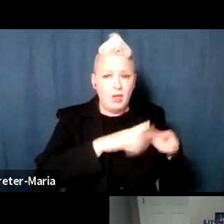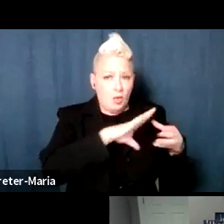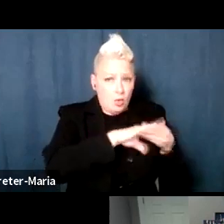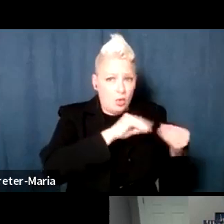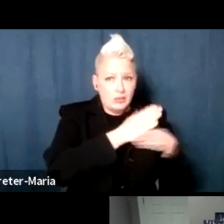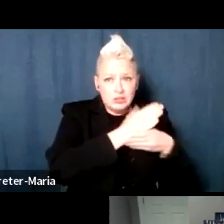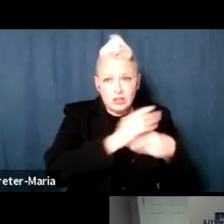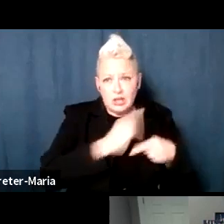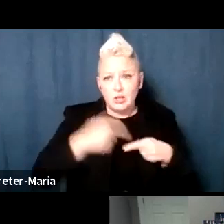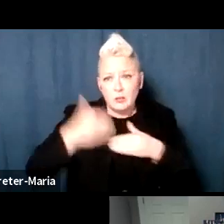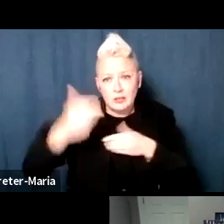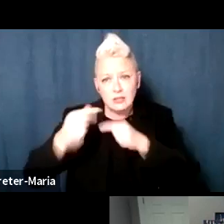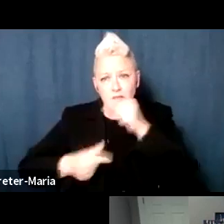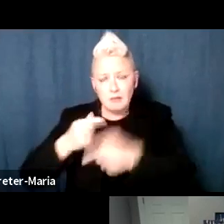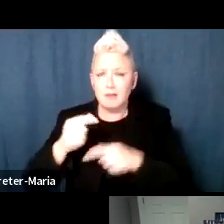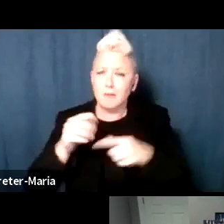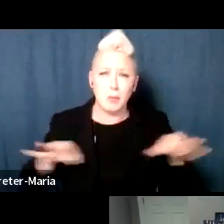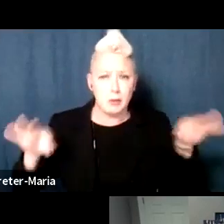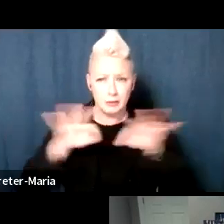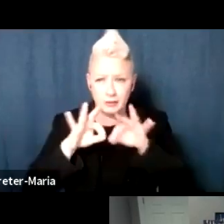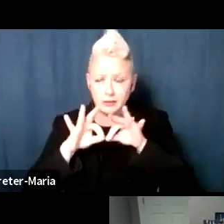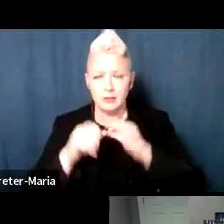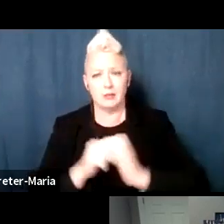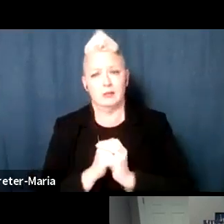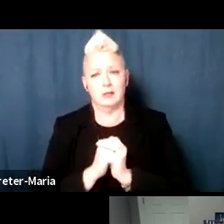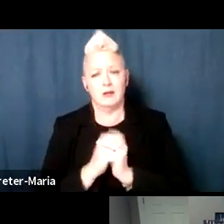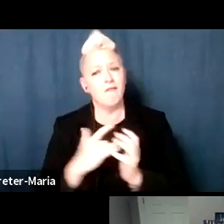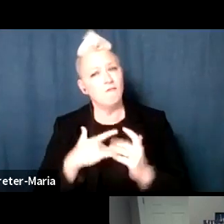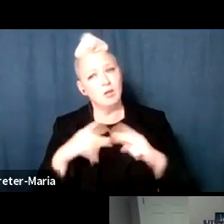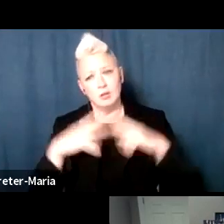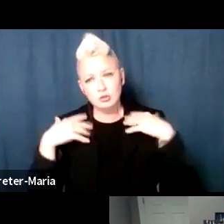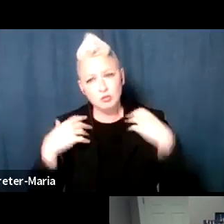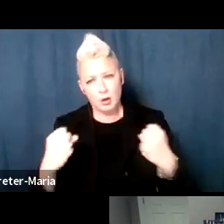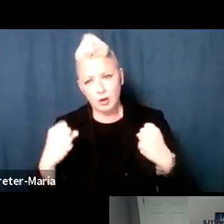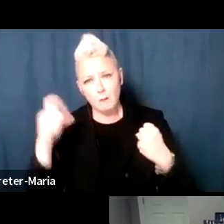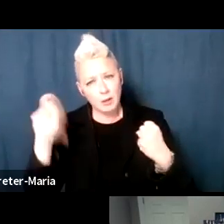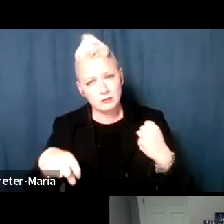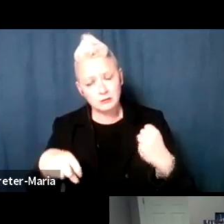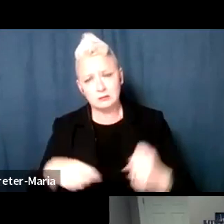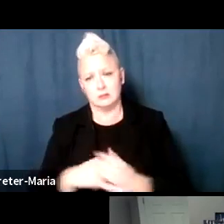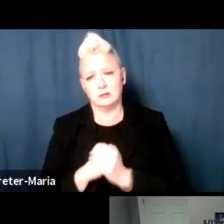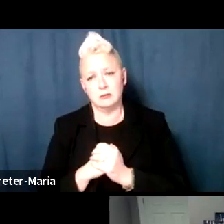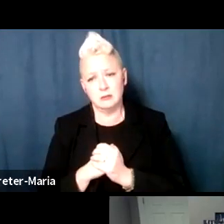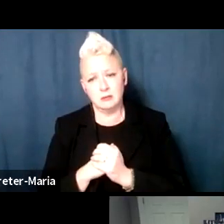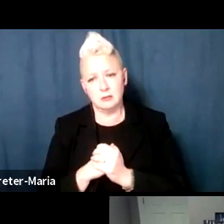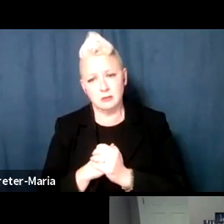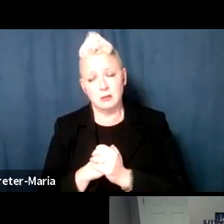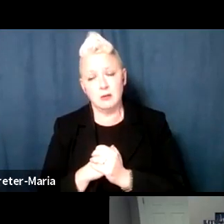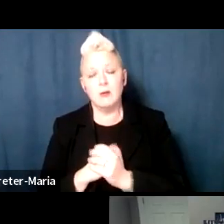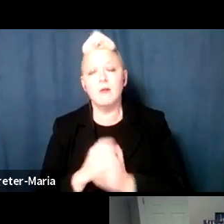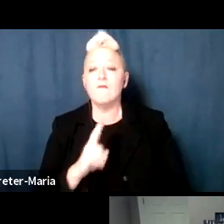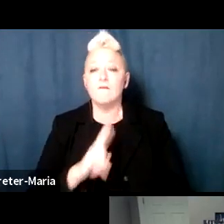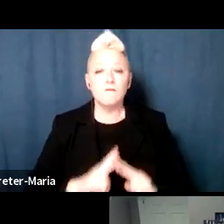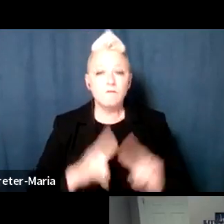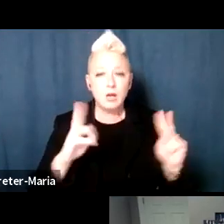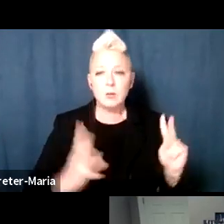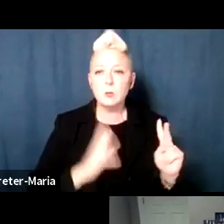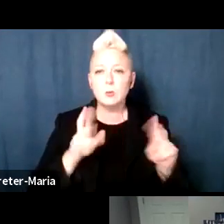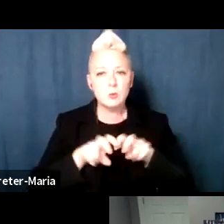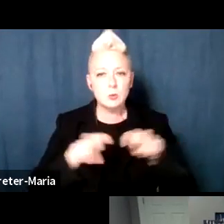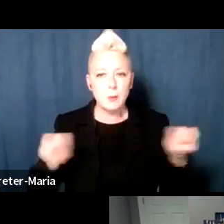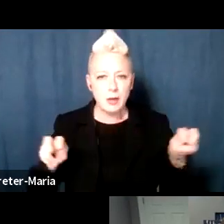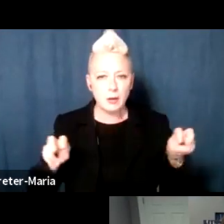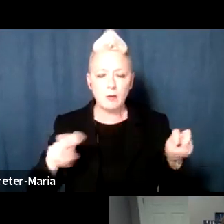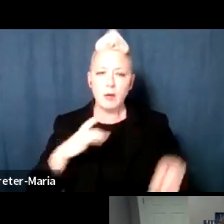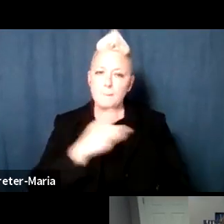generation. That's one of the things I feel very strongly about. We have a very distinguished panel, and I'm very, very appreciative.